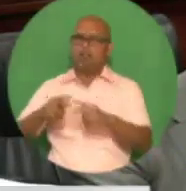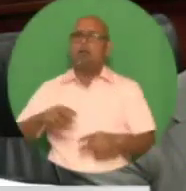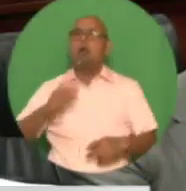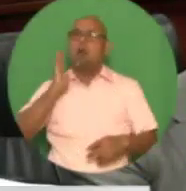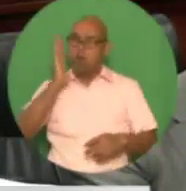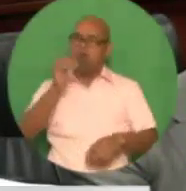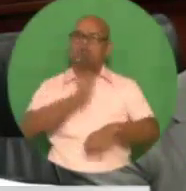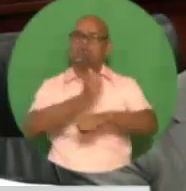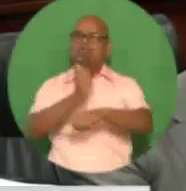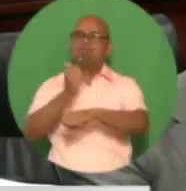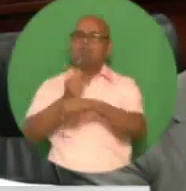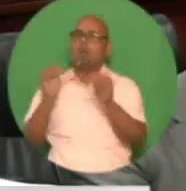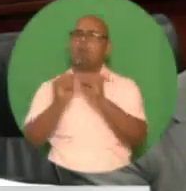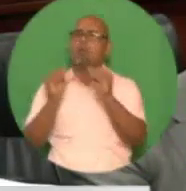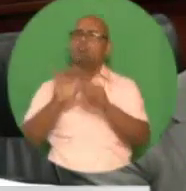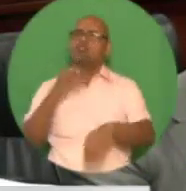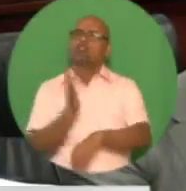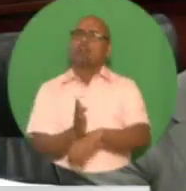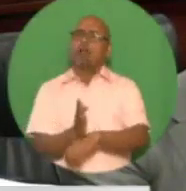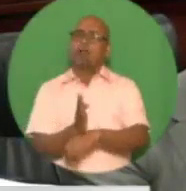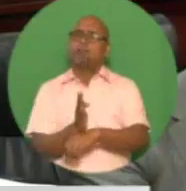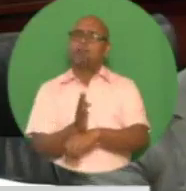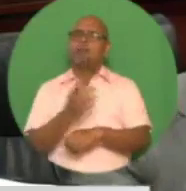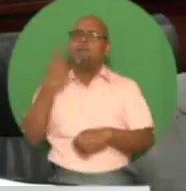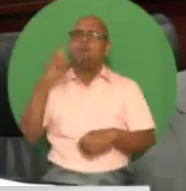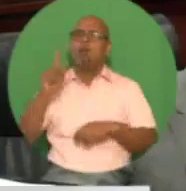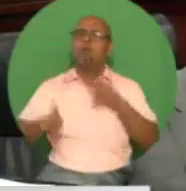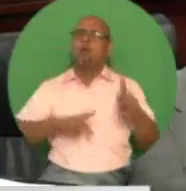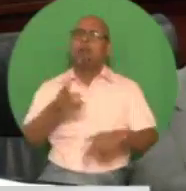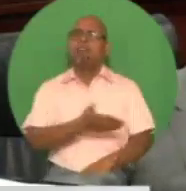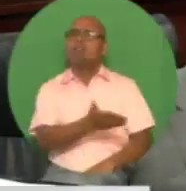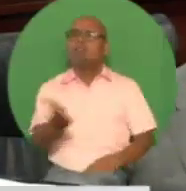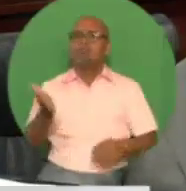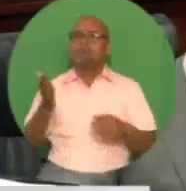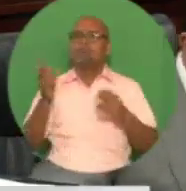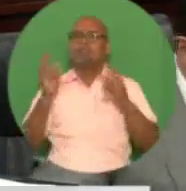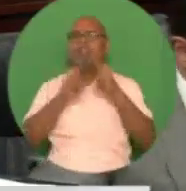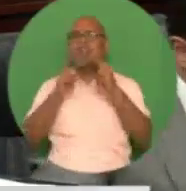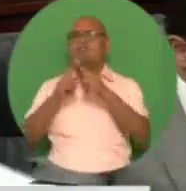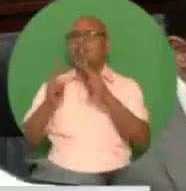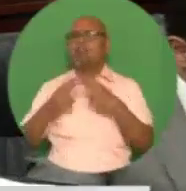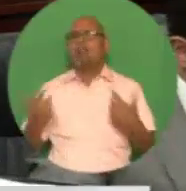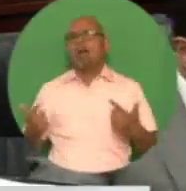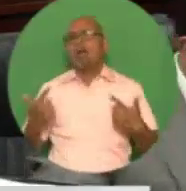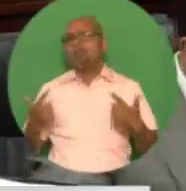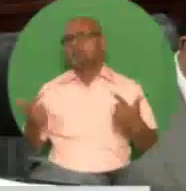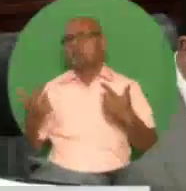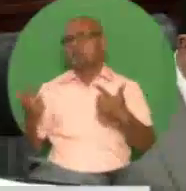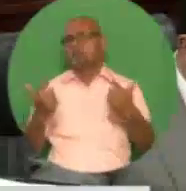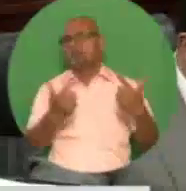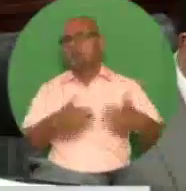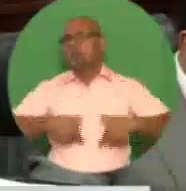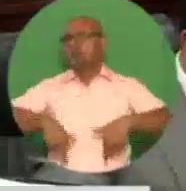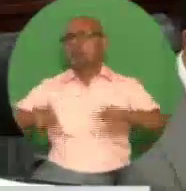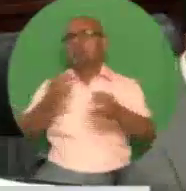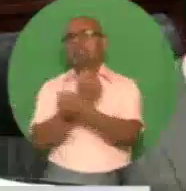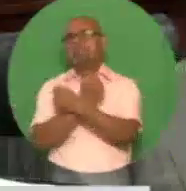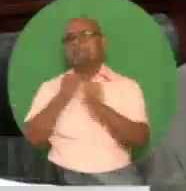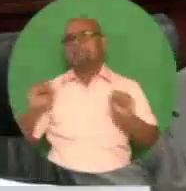indirectly during and after the completion of the project. It will provide safety and comfort to road users and pedestrians.